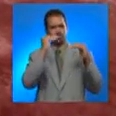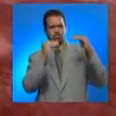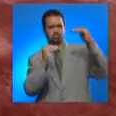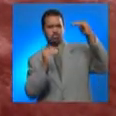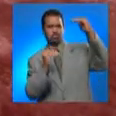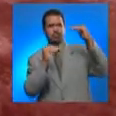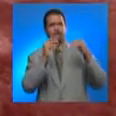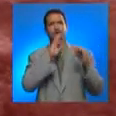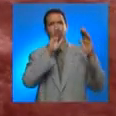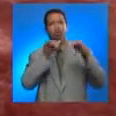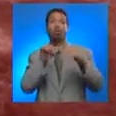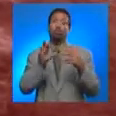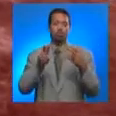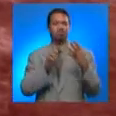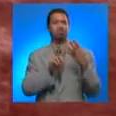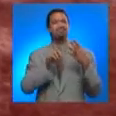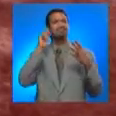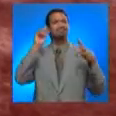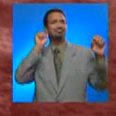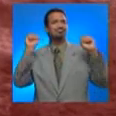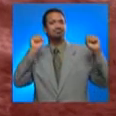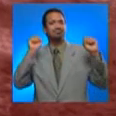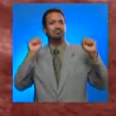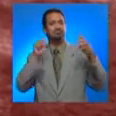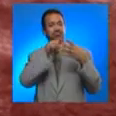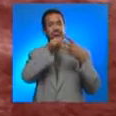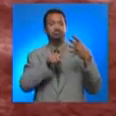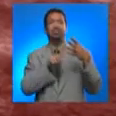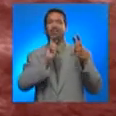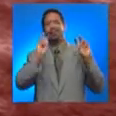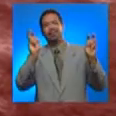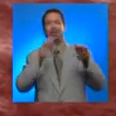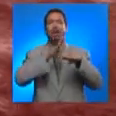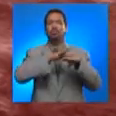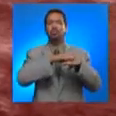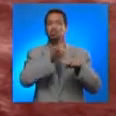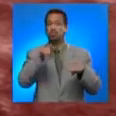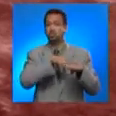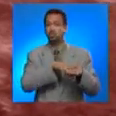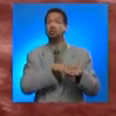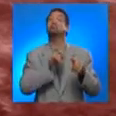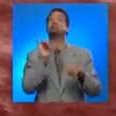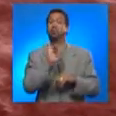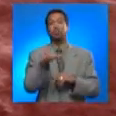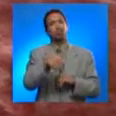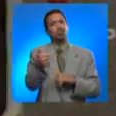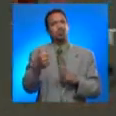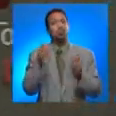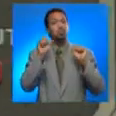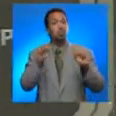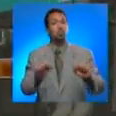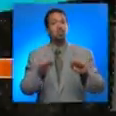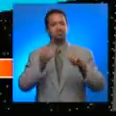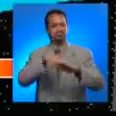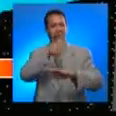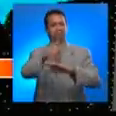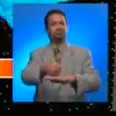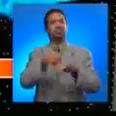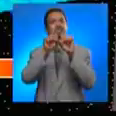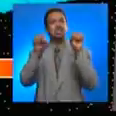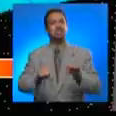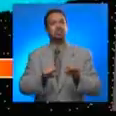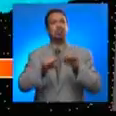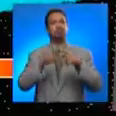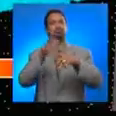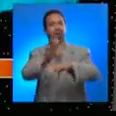a powerful sound coming from the open ocean. Besides these natural warnings, it is possible to establish tsunami warning